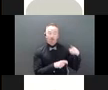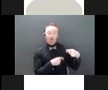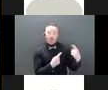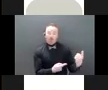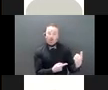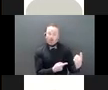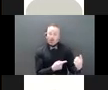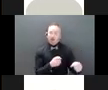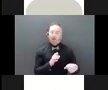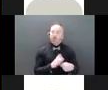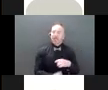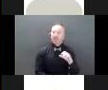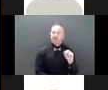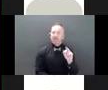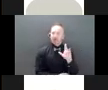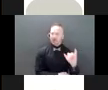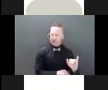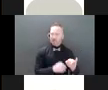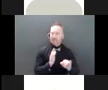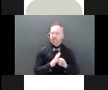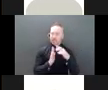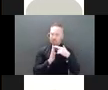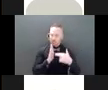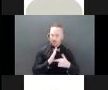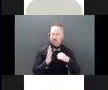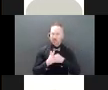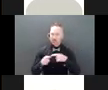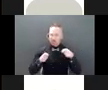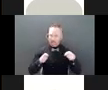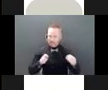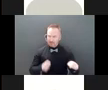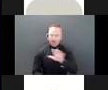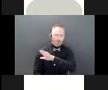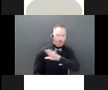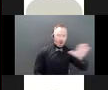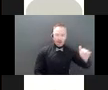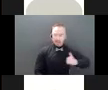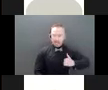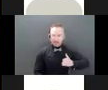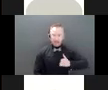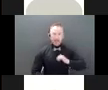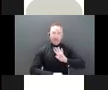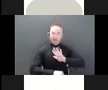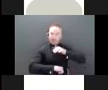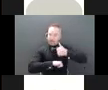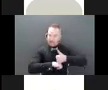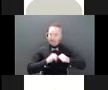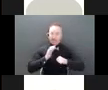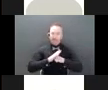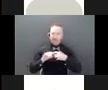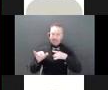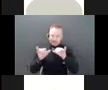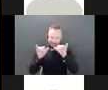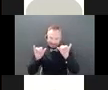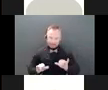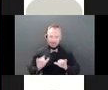across Canada to develop a regulatory framework to enhance the protection of older and vulnerable investors. And